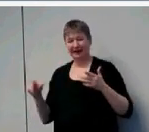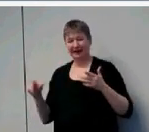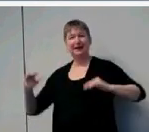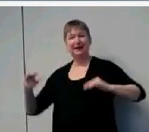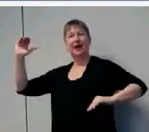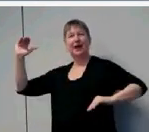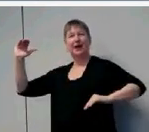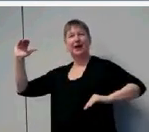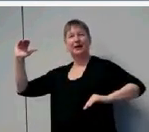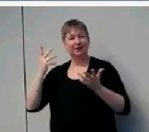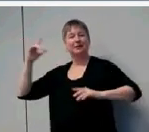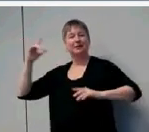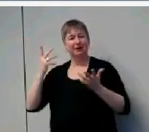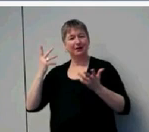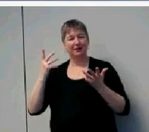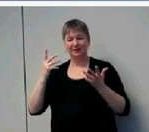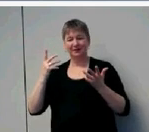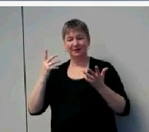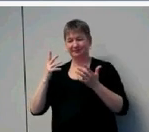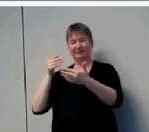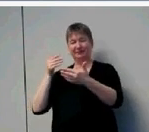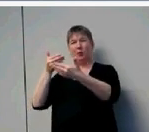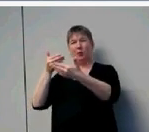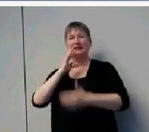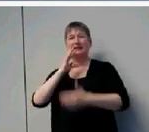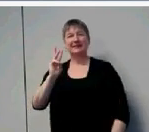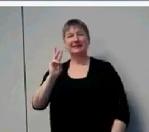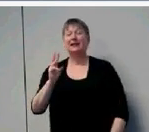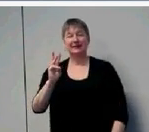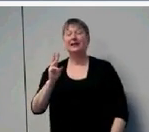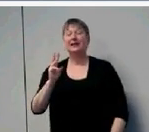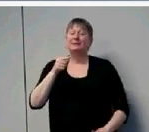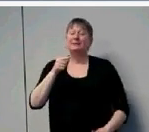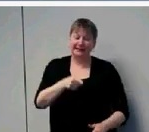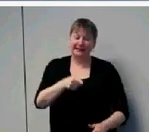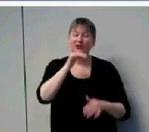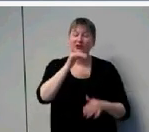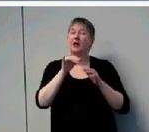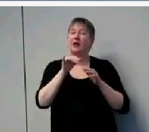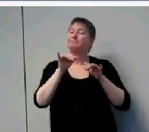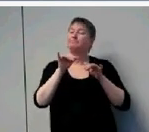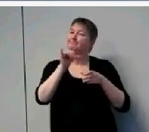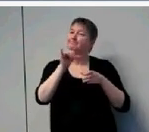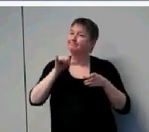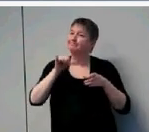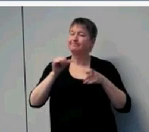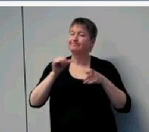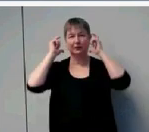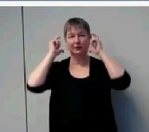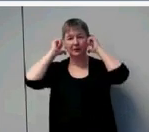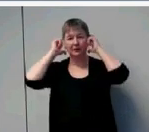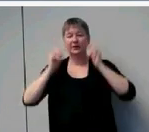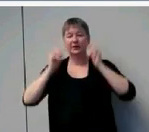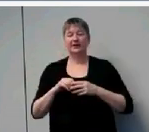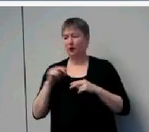again, as a result of inconsistent hearing aid use. So our conclusion is that children who wear their